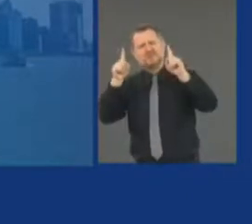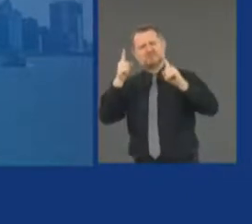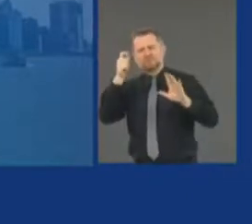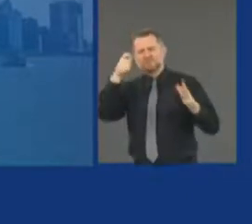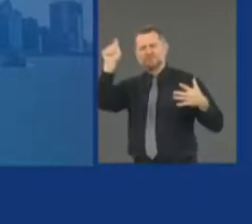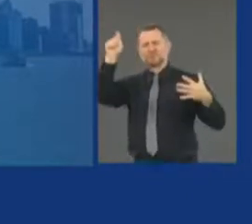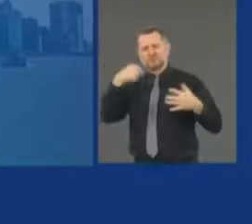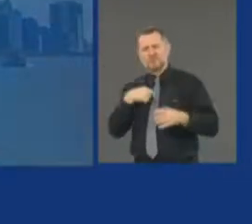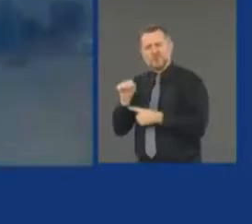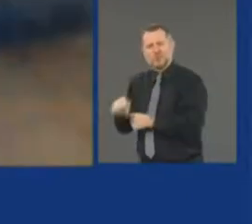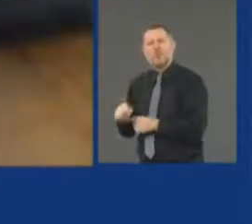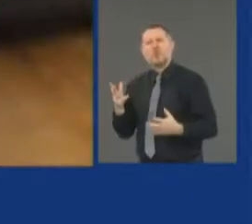people, overcame together.